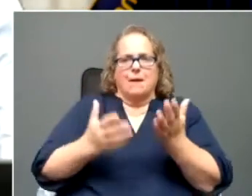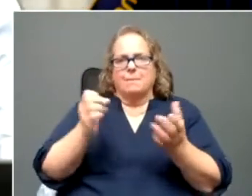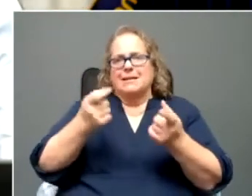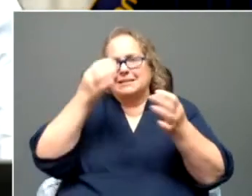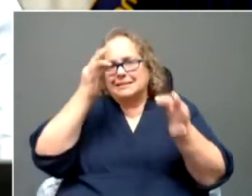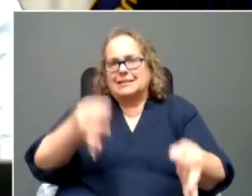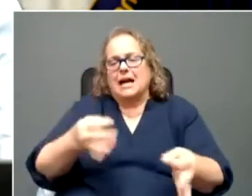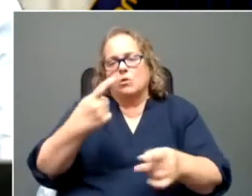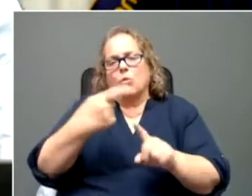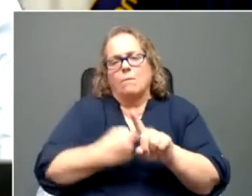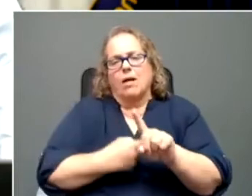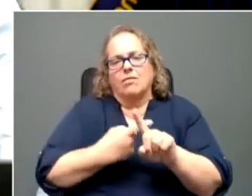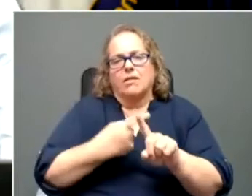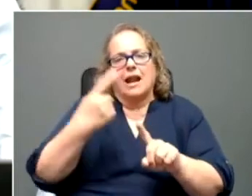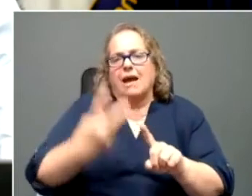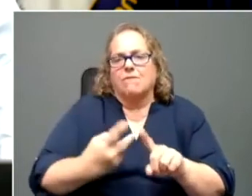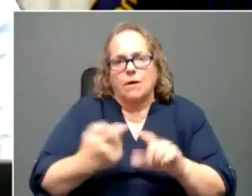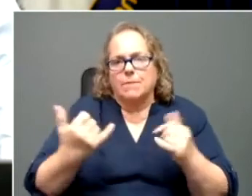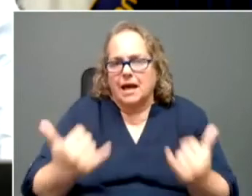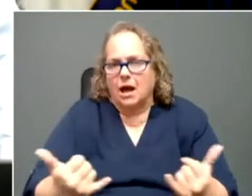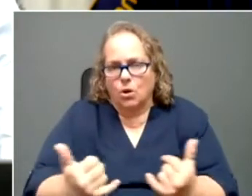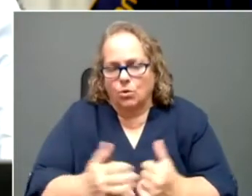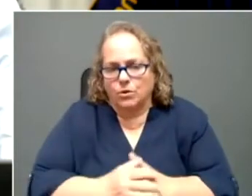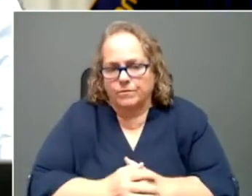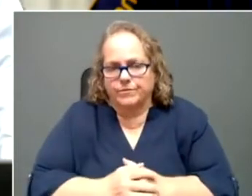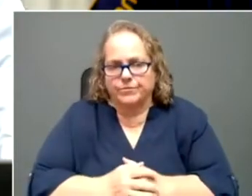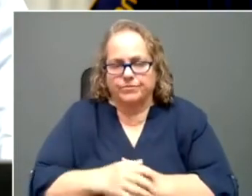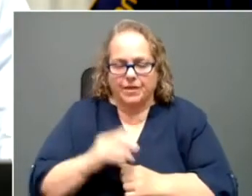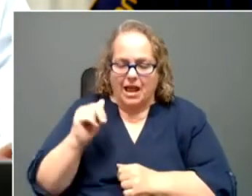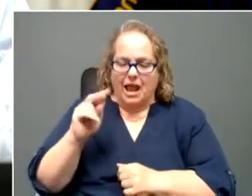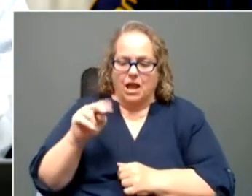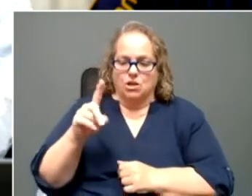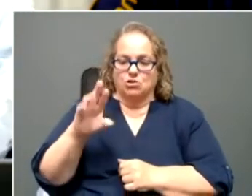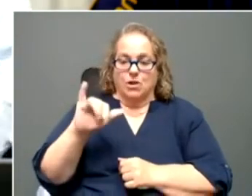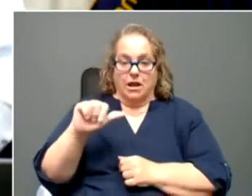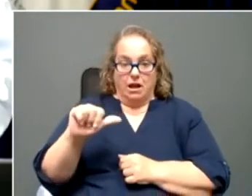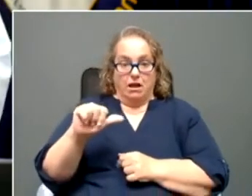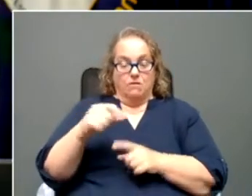from now. Uh, Andrea Ash from whas.